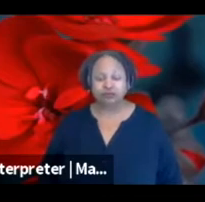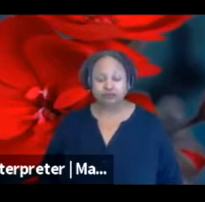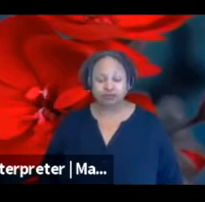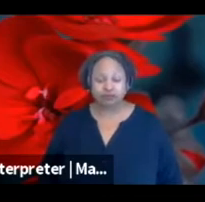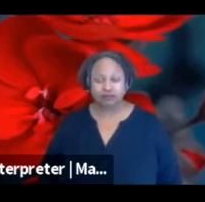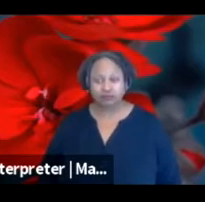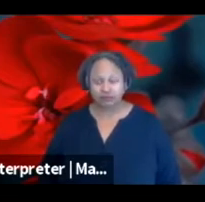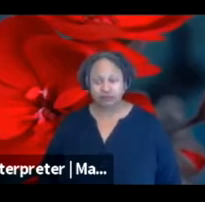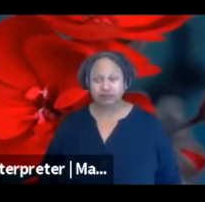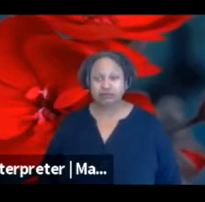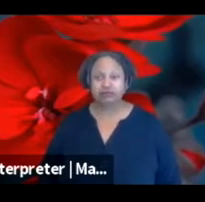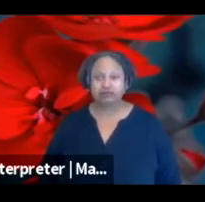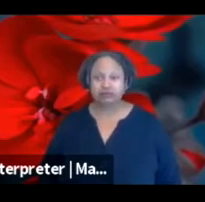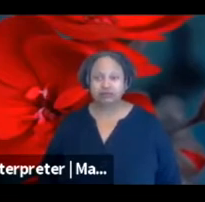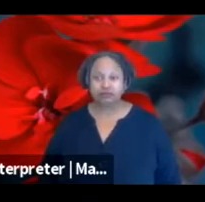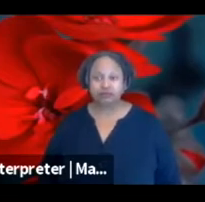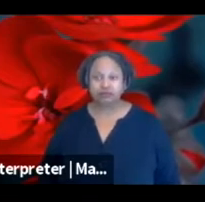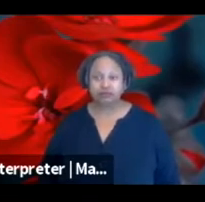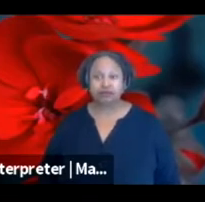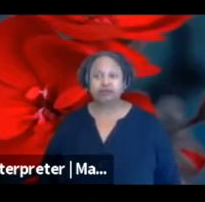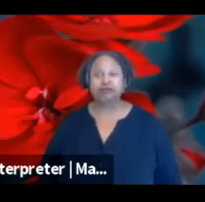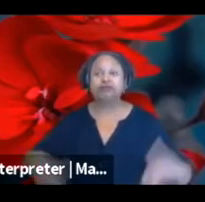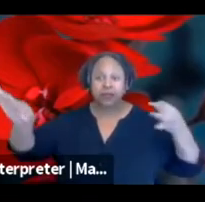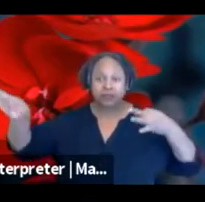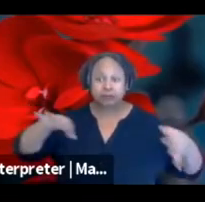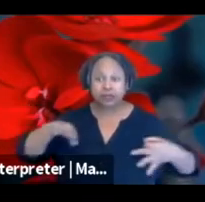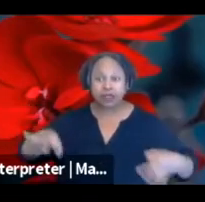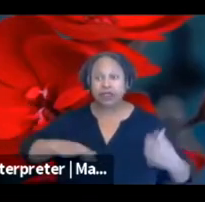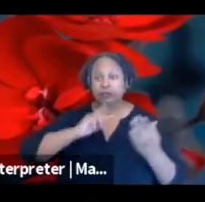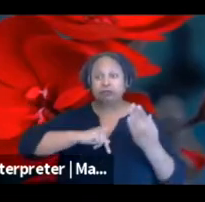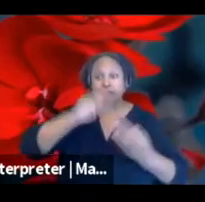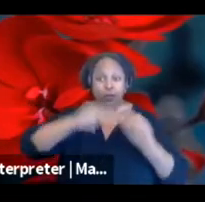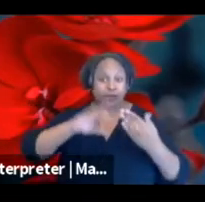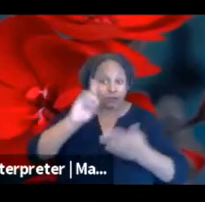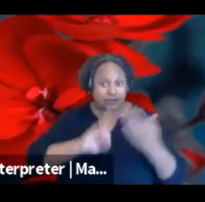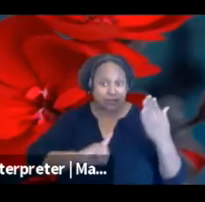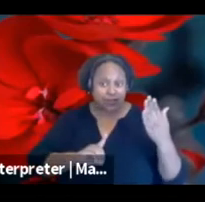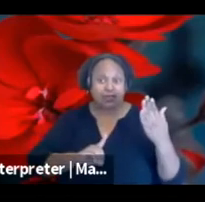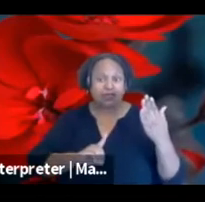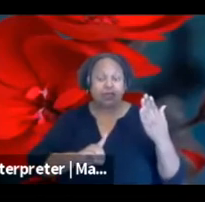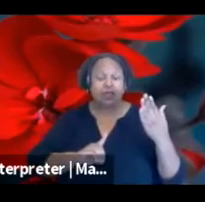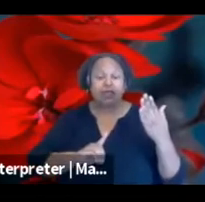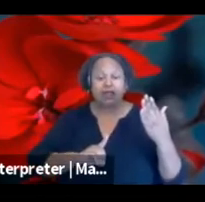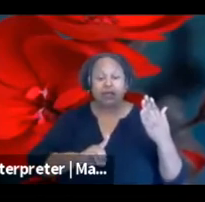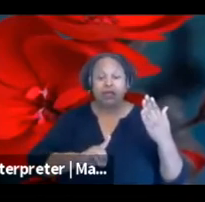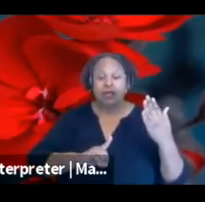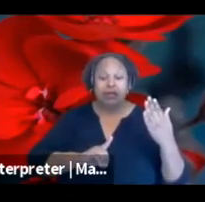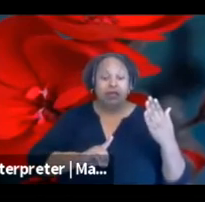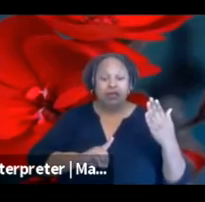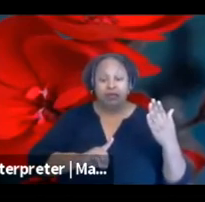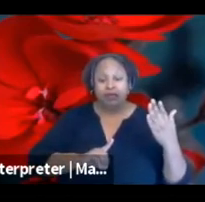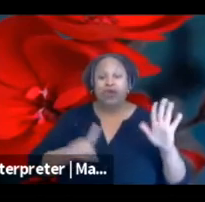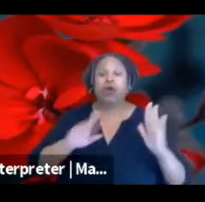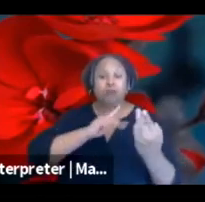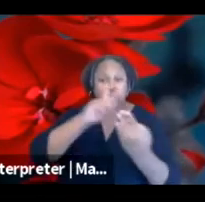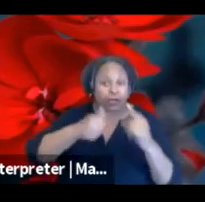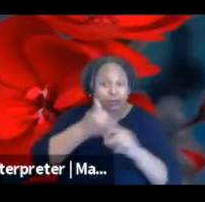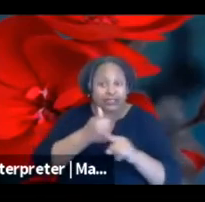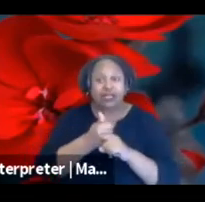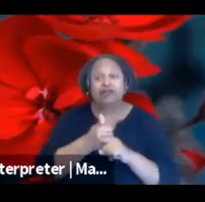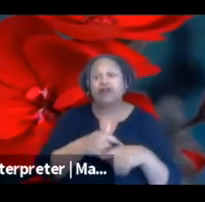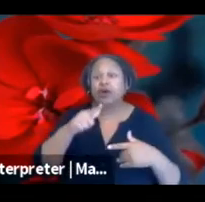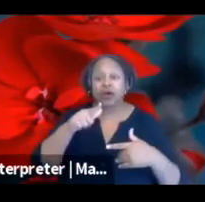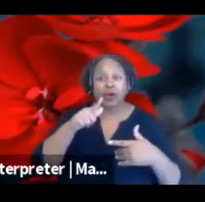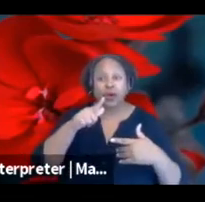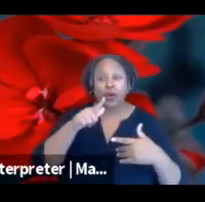So generally speaking, the program design will be available to artists and arts workers or arts